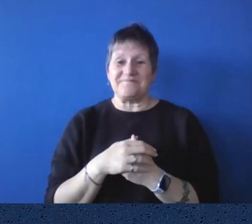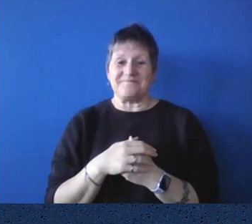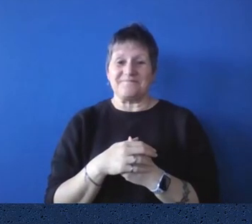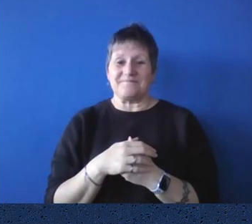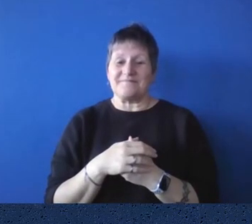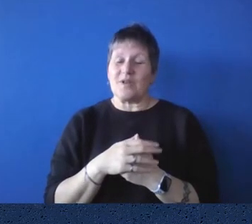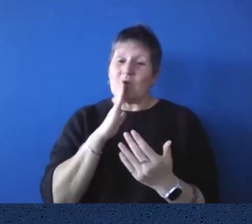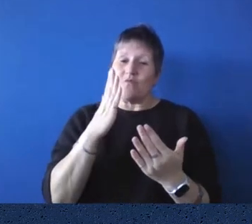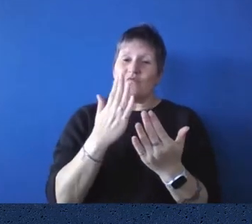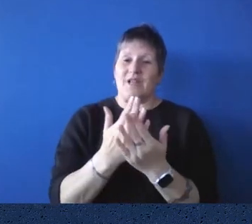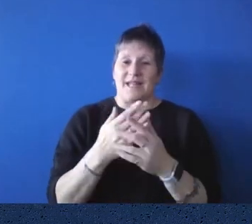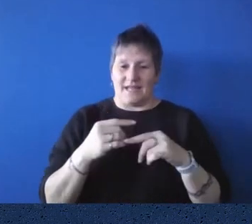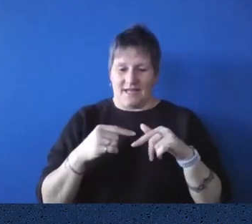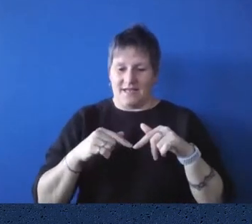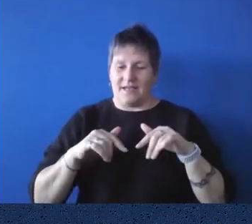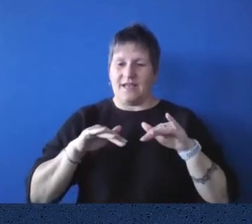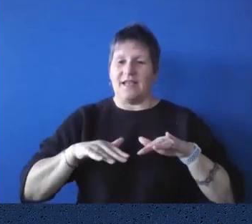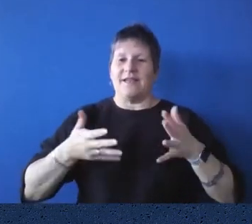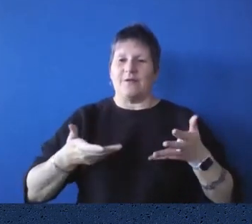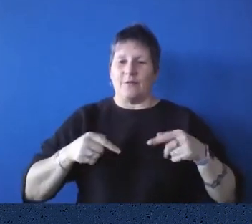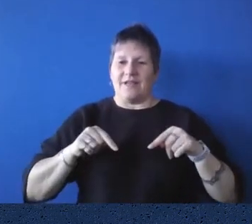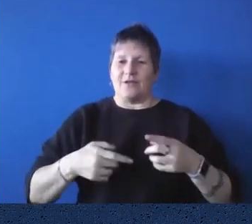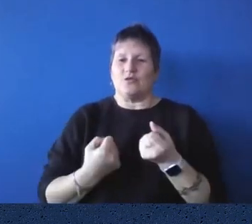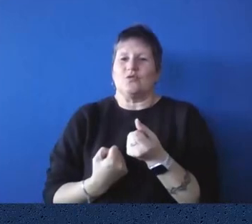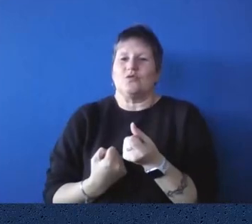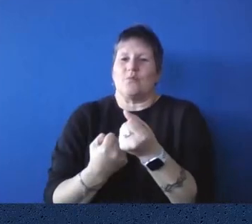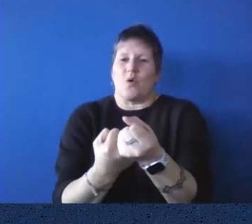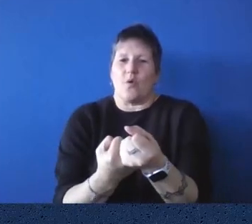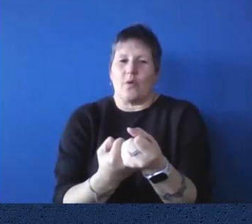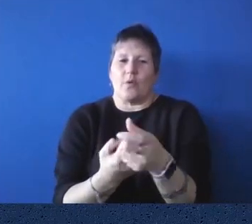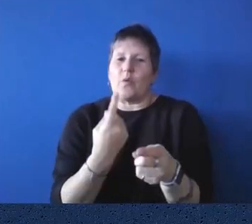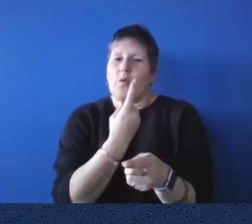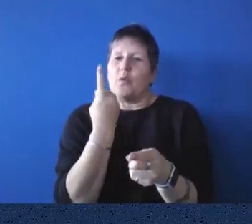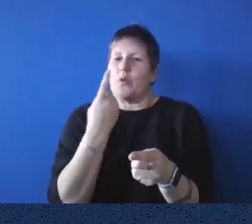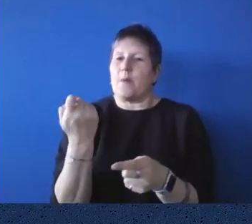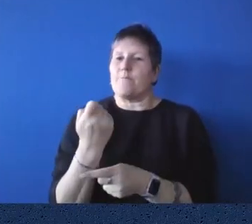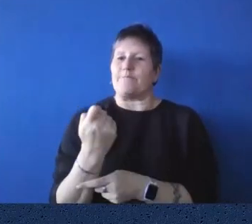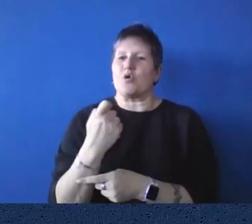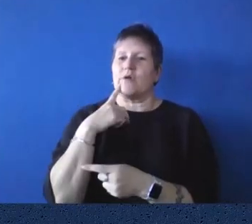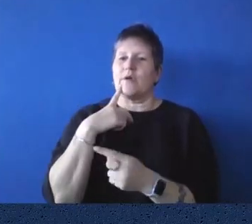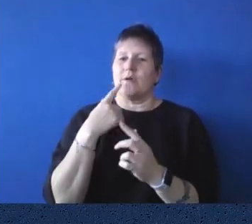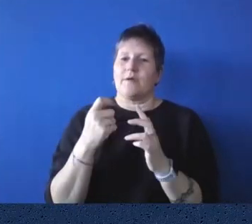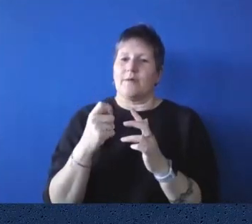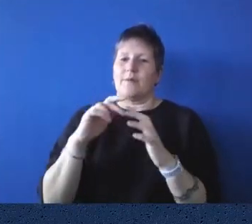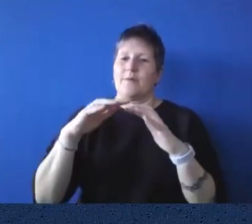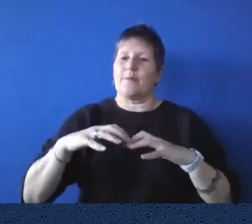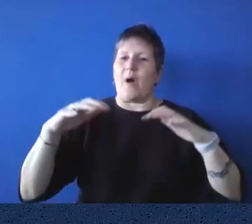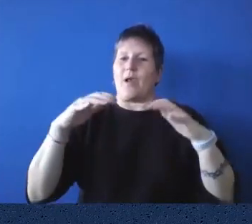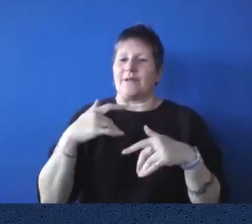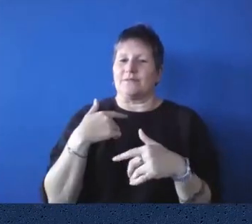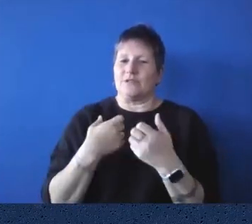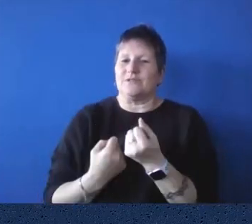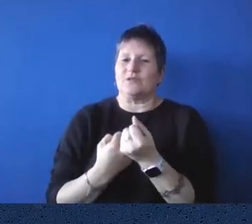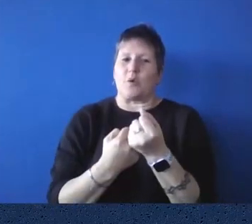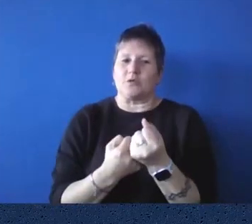you know, we're here for the members who serve their, their constituents. Um, so more and more as we can get the